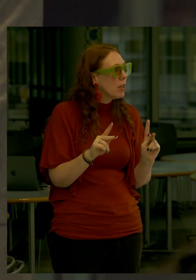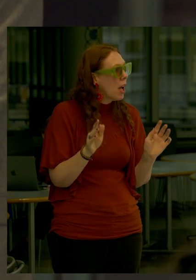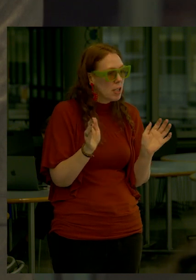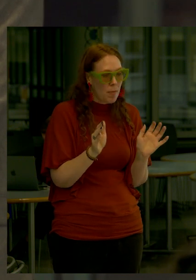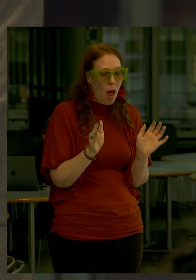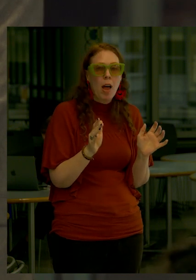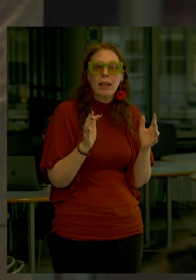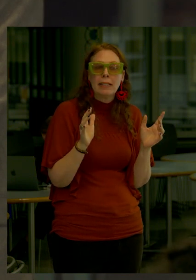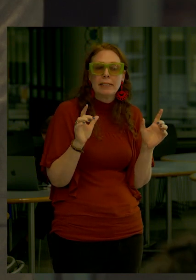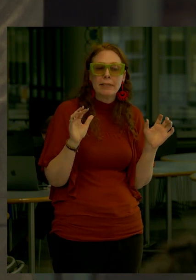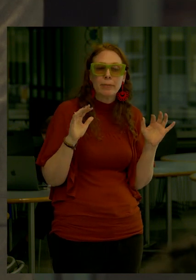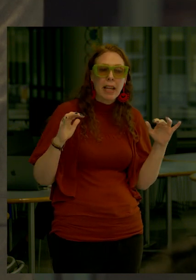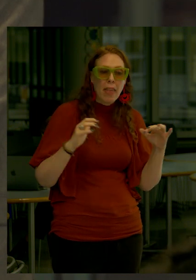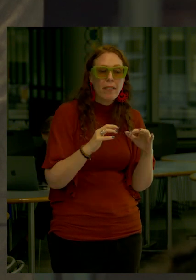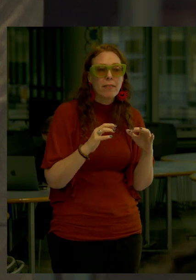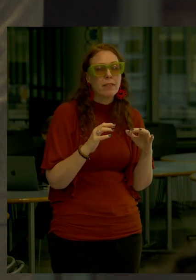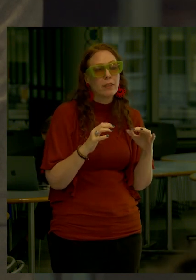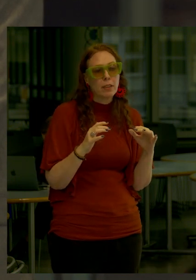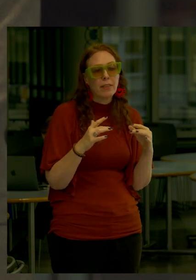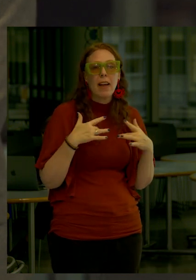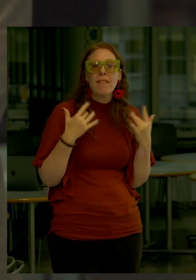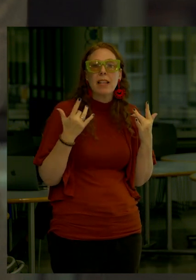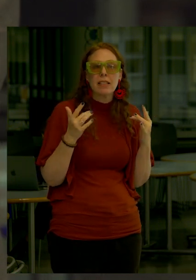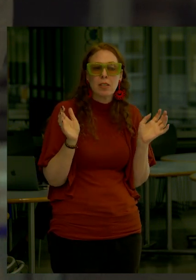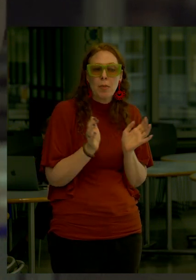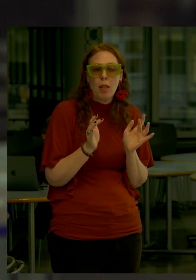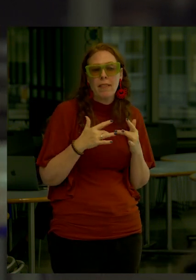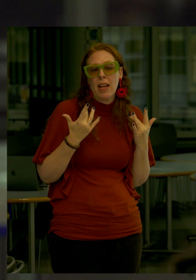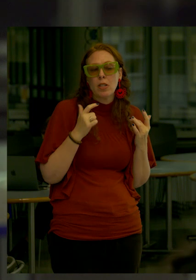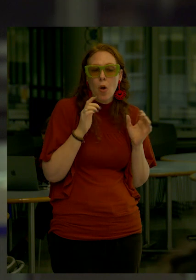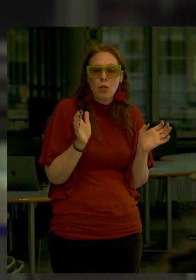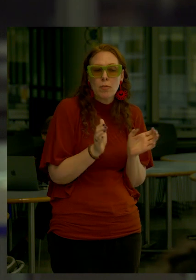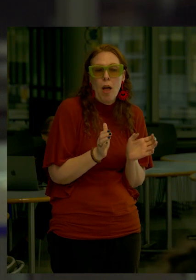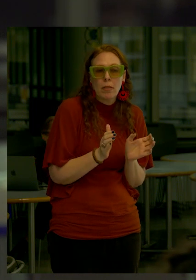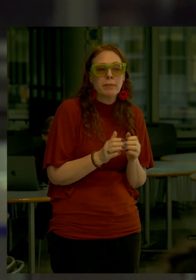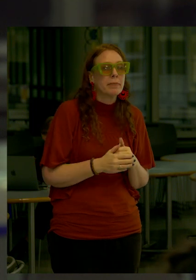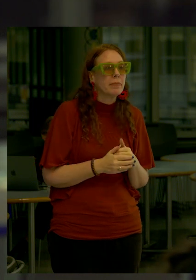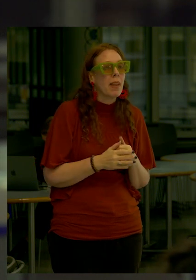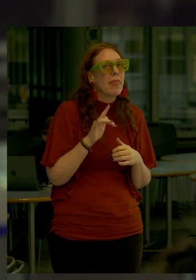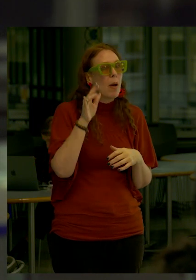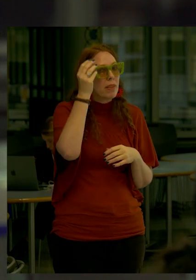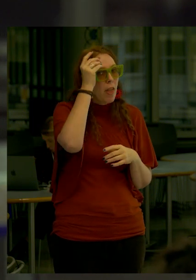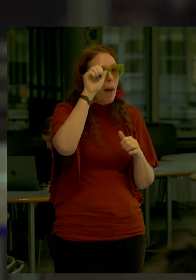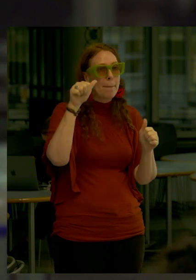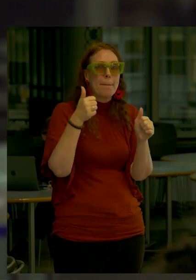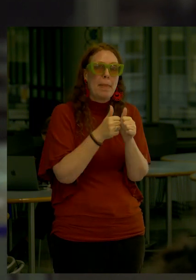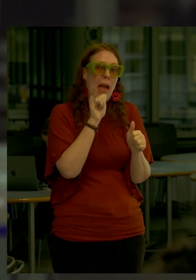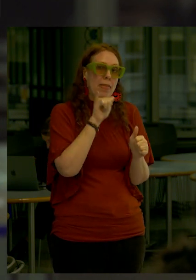a small scale gathering Space for some of the programmatic events that happen here already And so that was what went into the thought for this